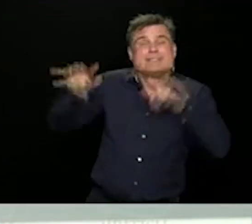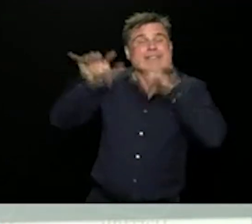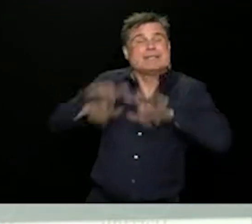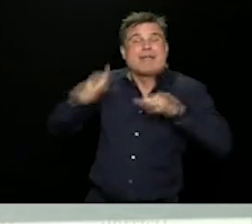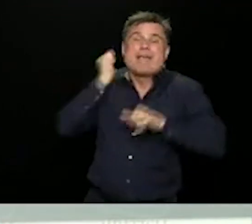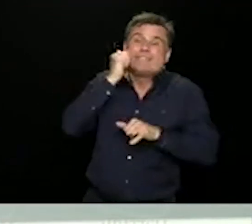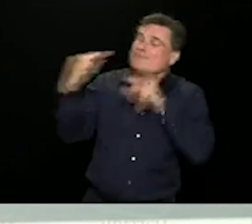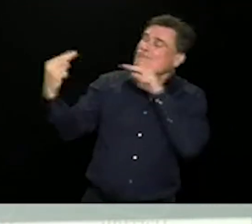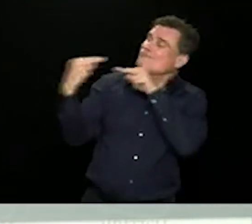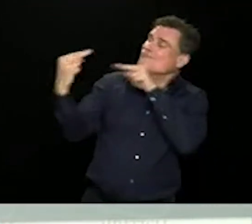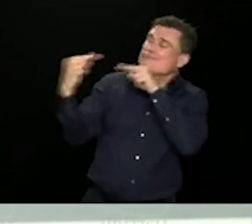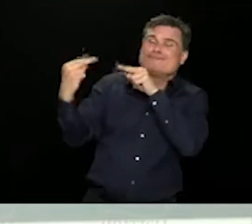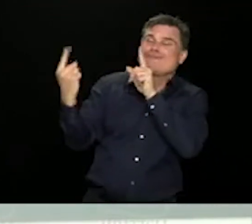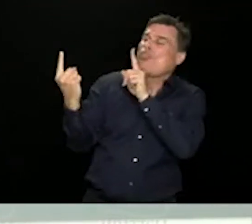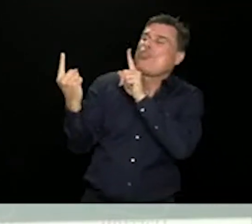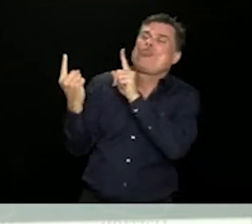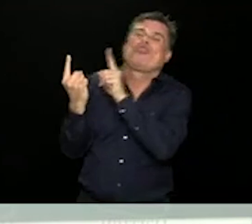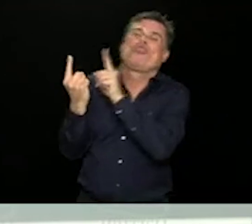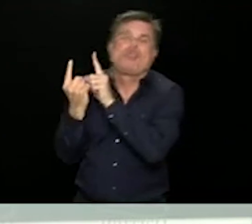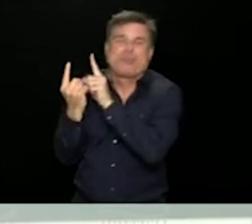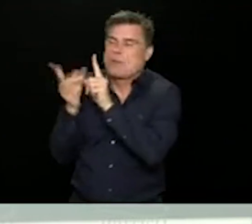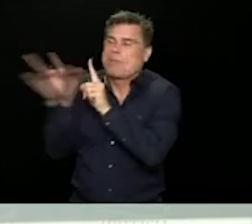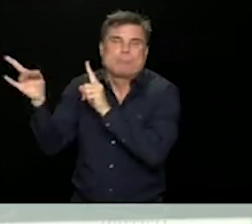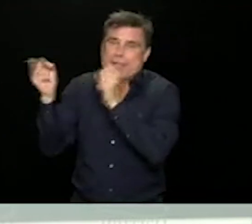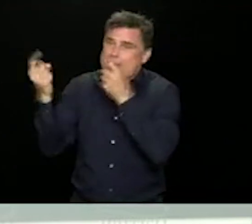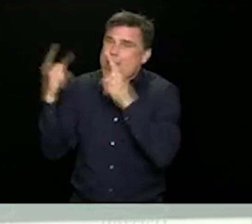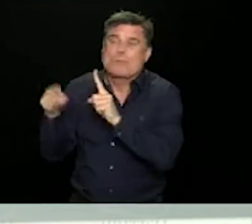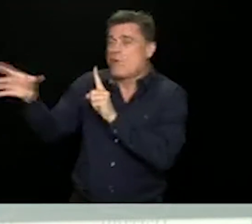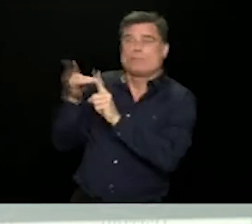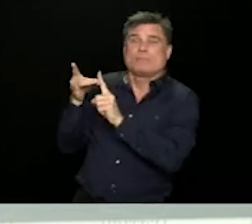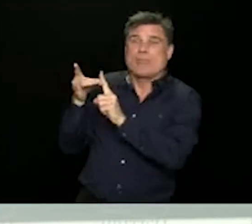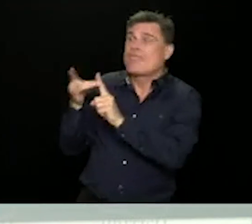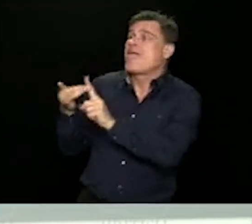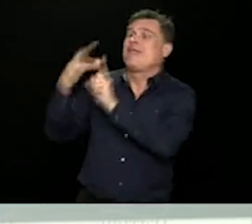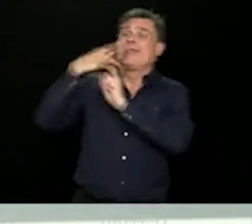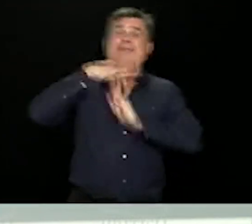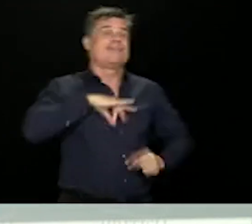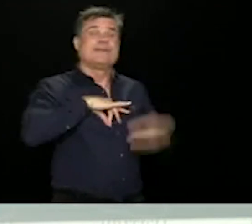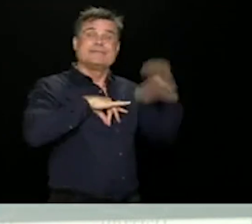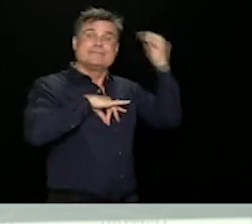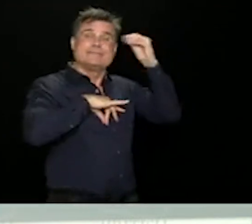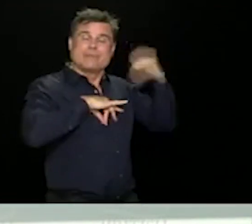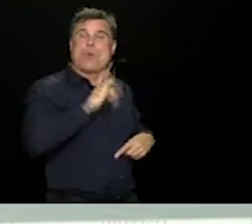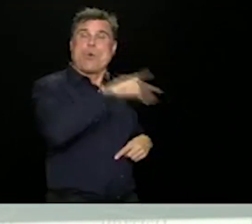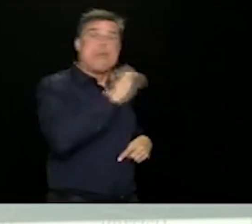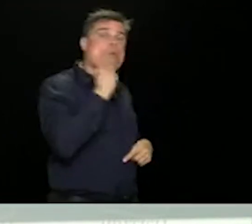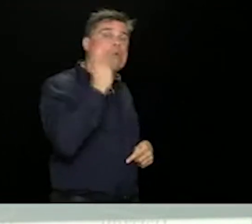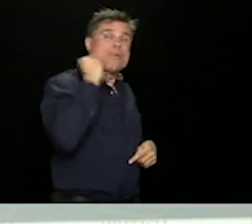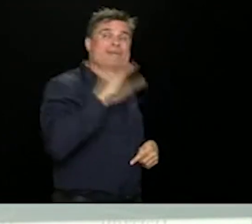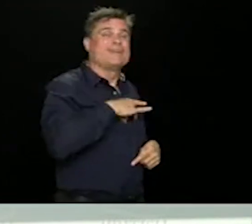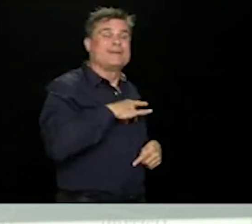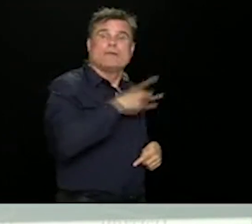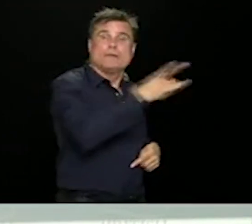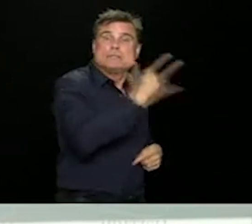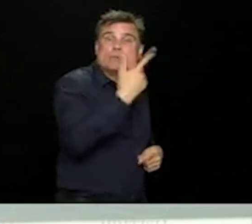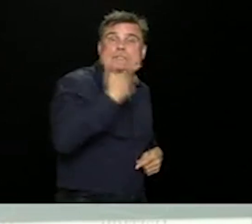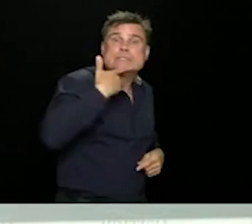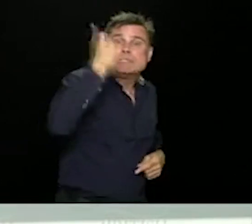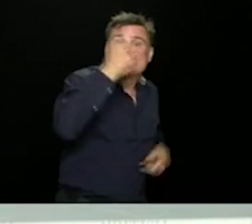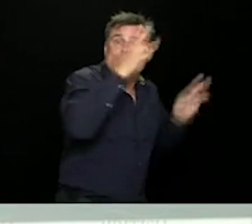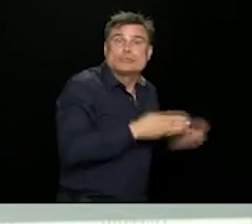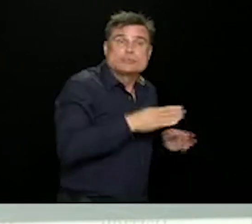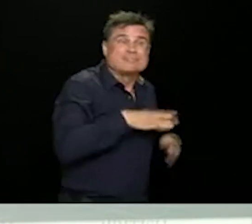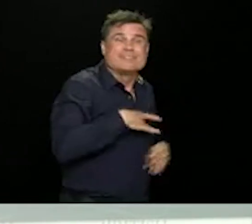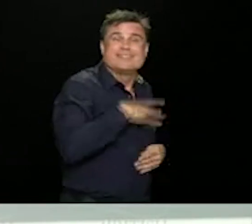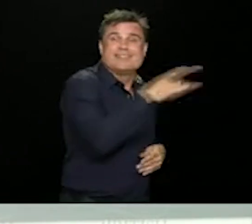with our workmates. And we need to be careful about that as well. Because we are bringing our contacts and our risk from our contacts